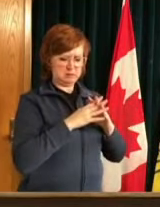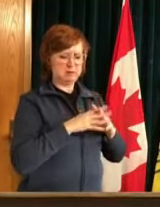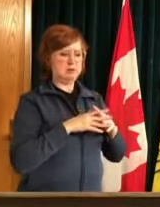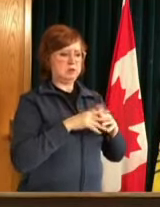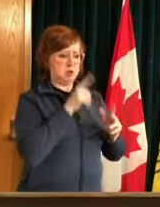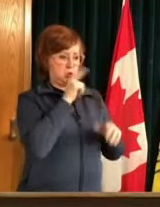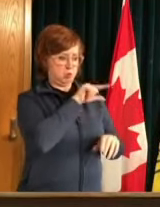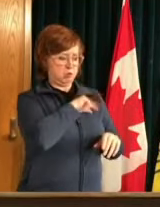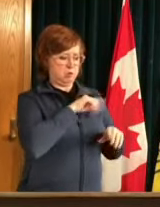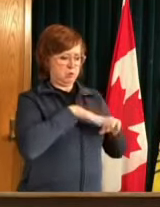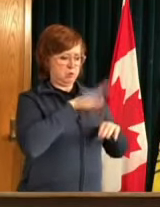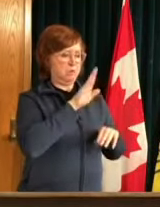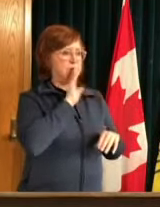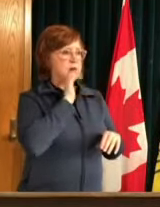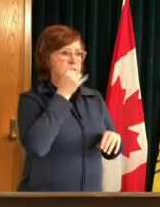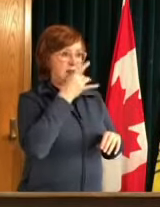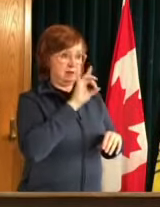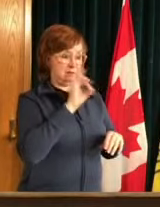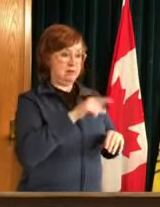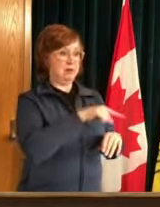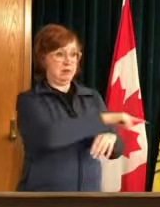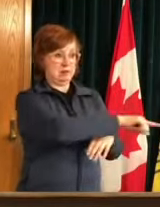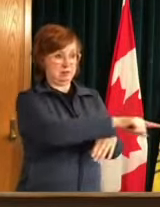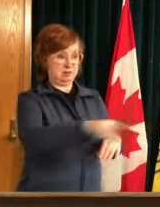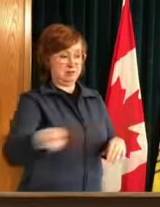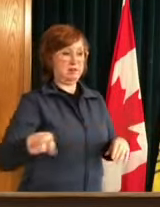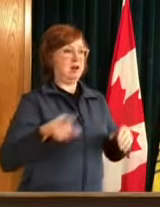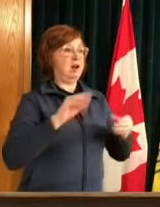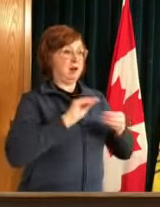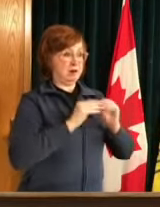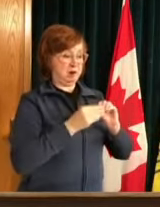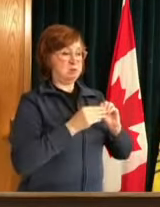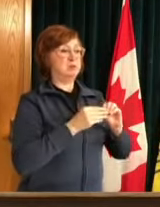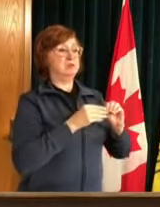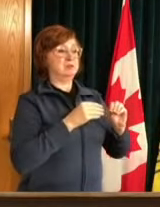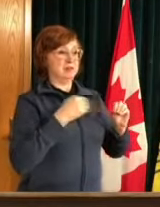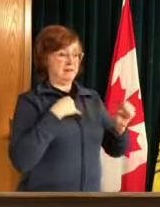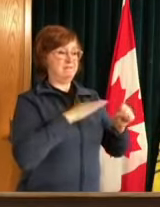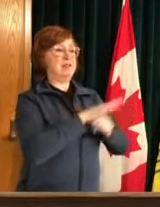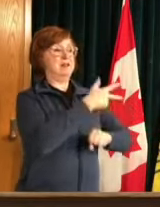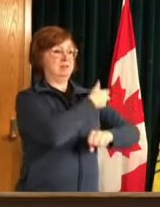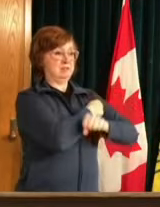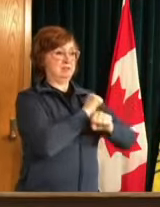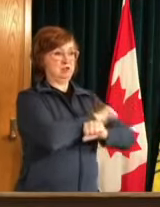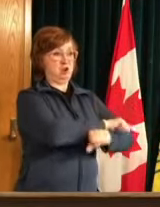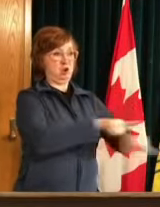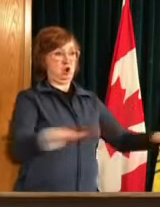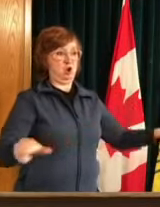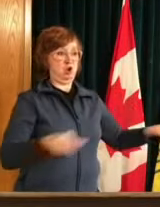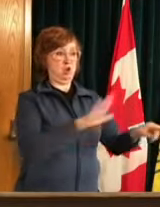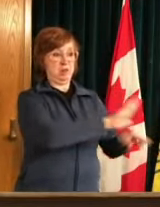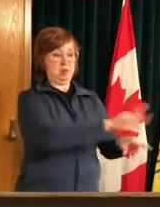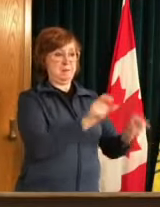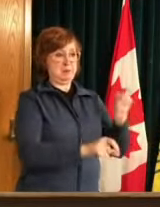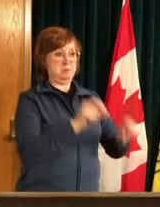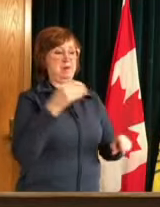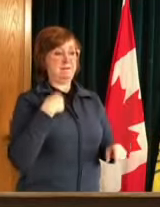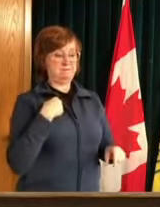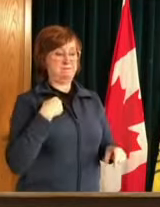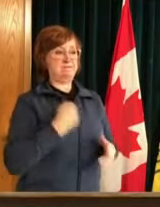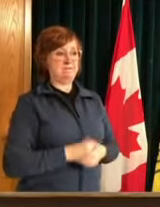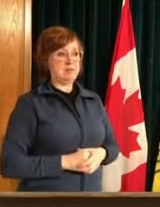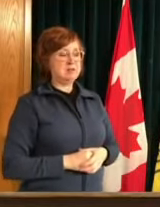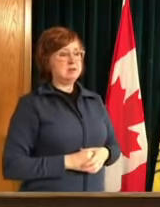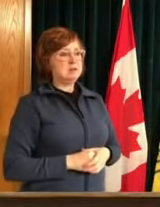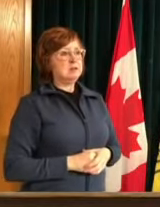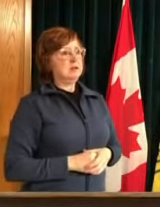to receive a vaccine uh throughout the usa we hope to get there in saskatchewan as as quickly as we're able and that will um you know as i said